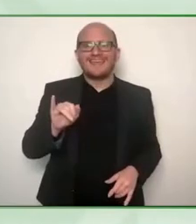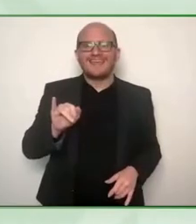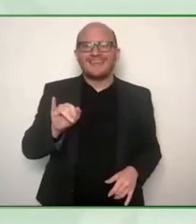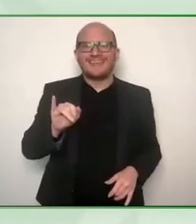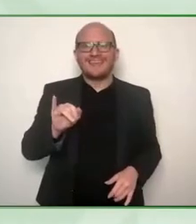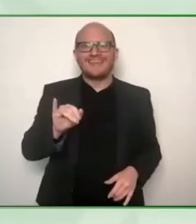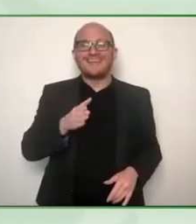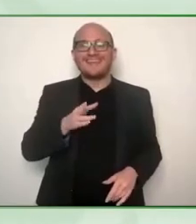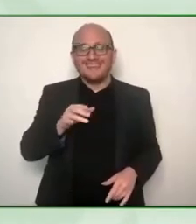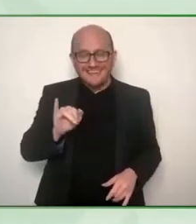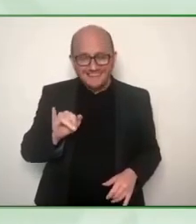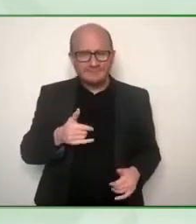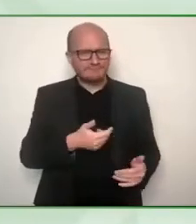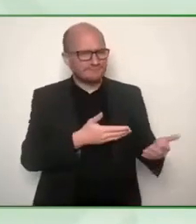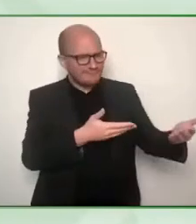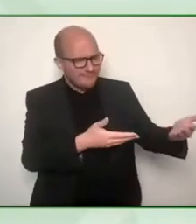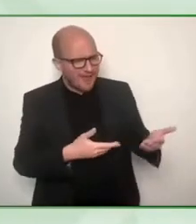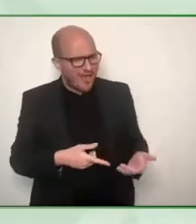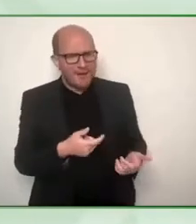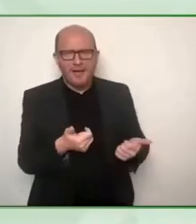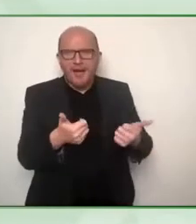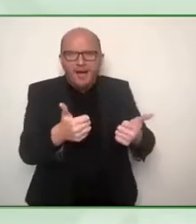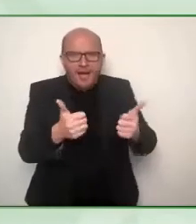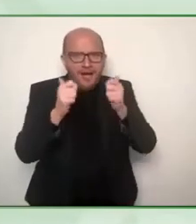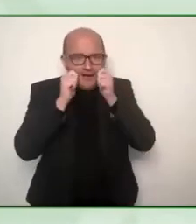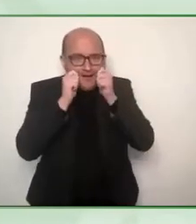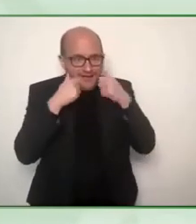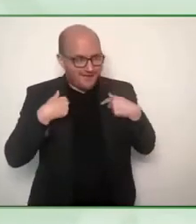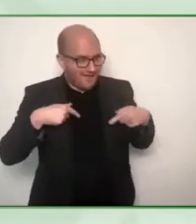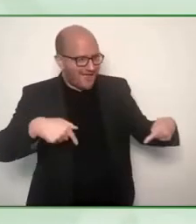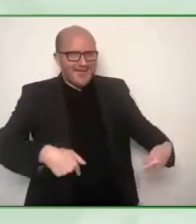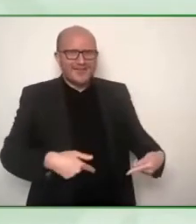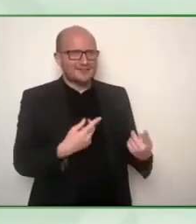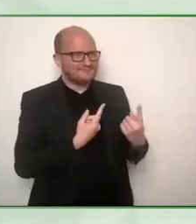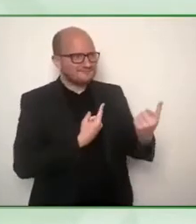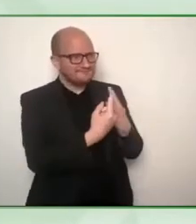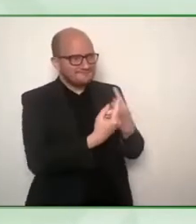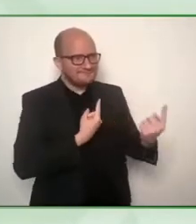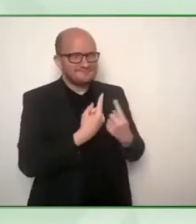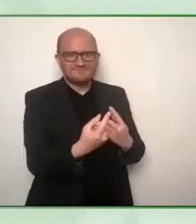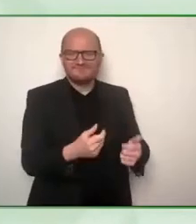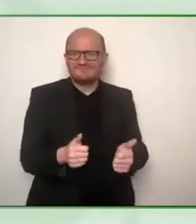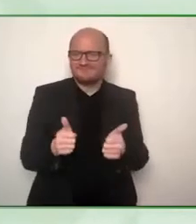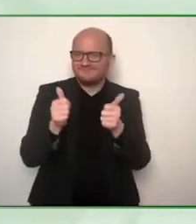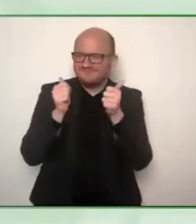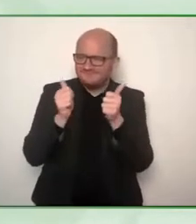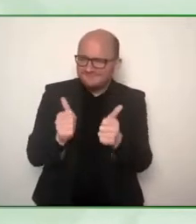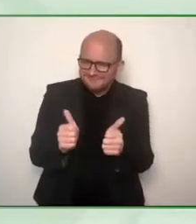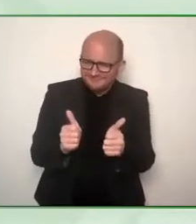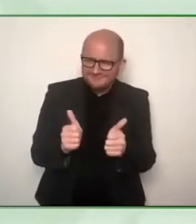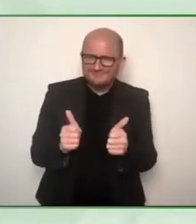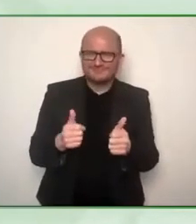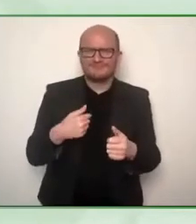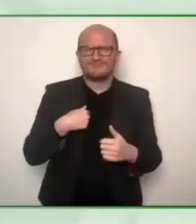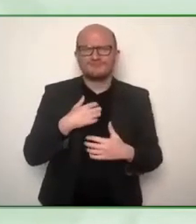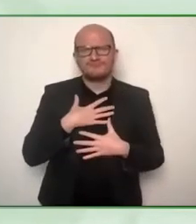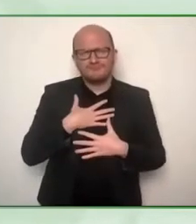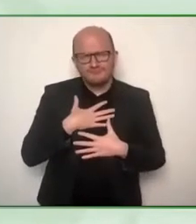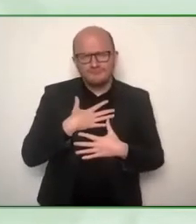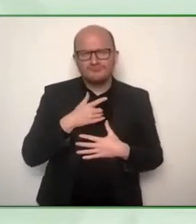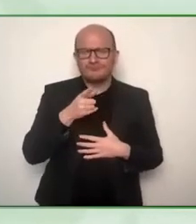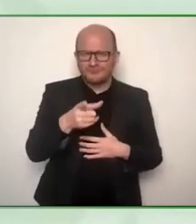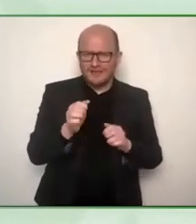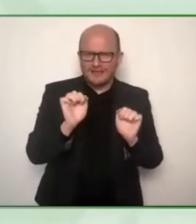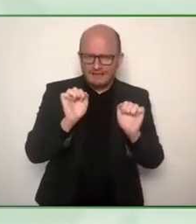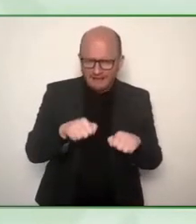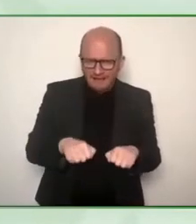really good to have you next me. What I would love is if you could tell us a little bit about yourself and the